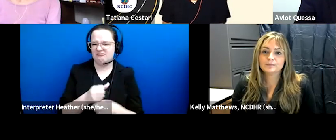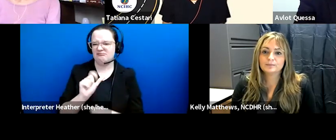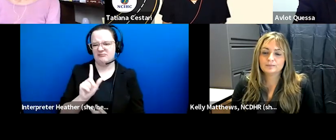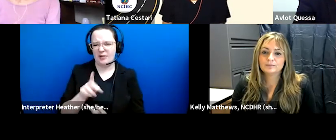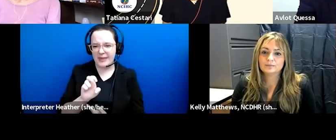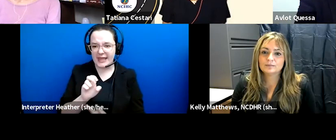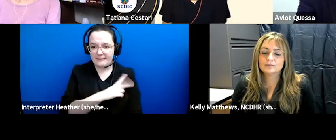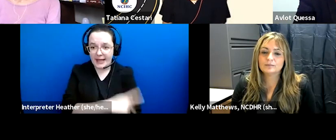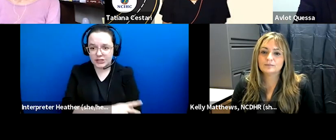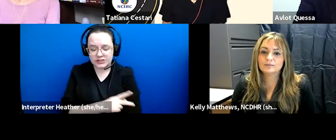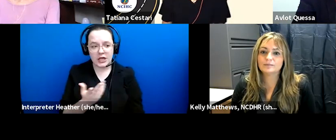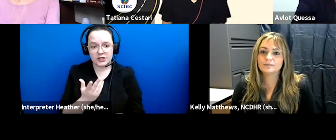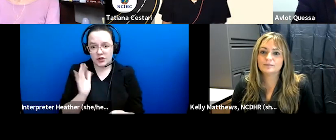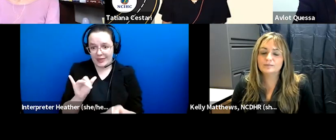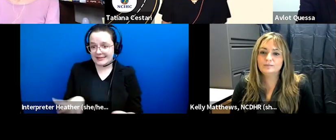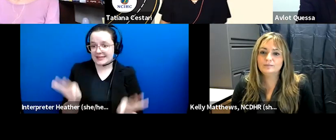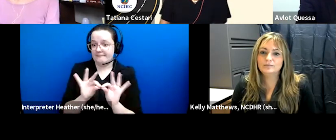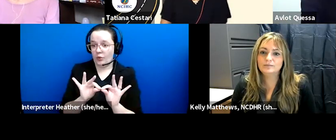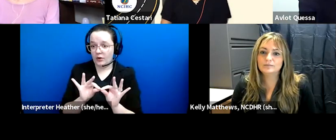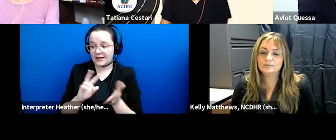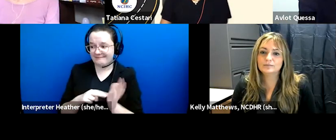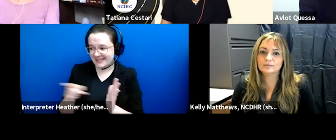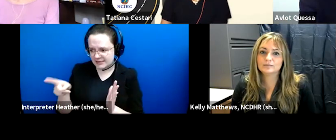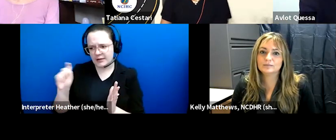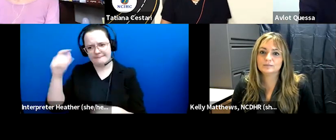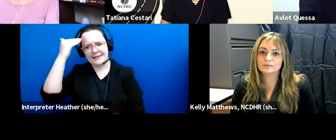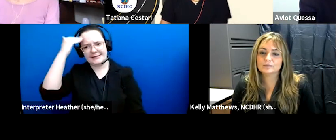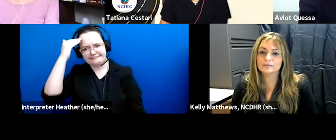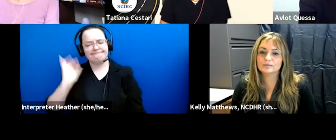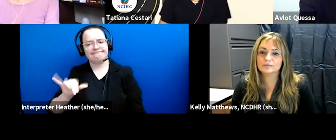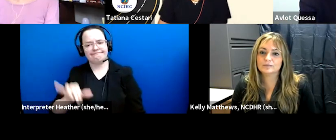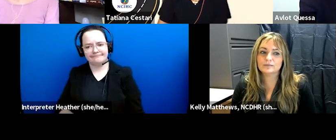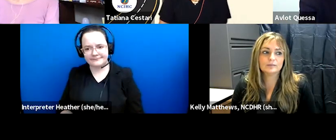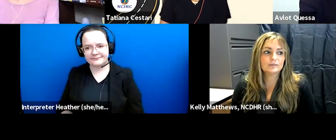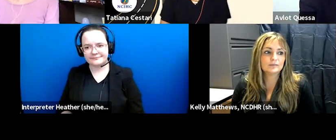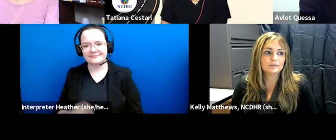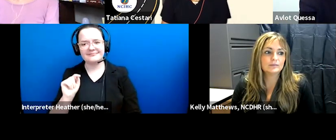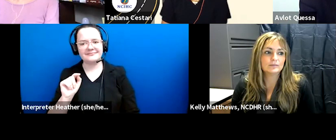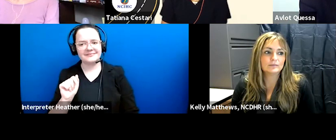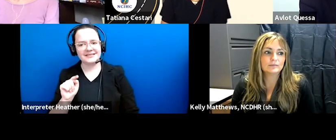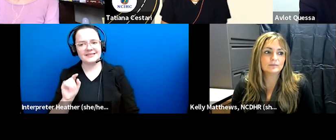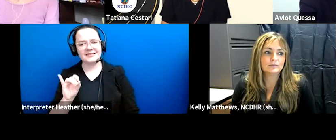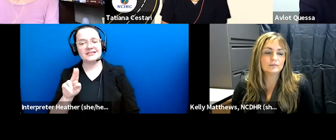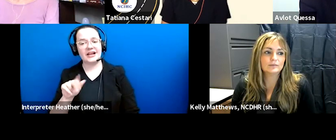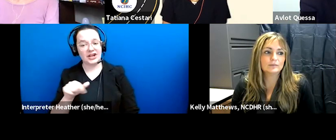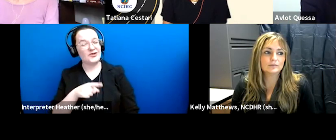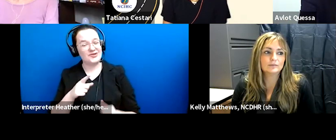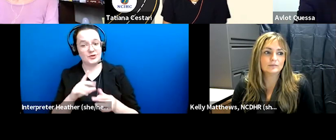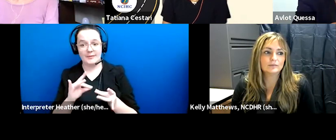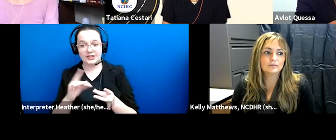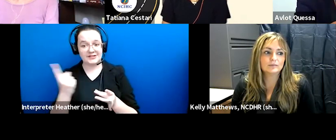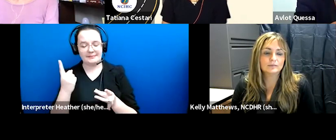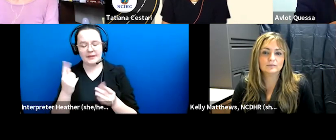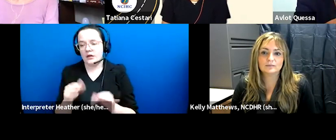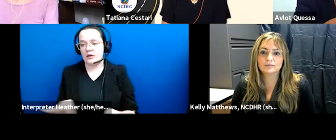it means to be an lep yes and and i i noticed you you mentioned something that to me is key which is